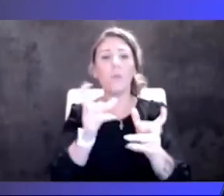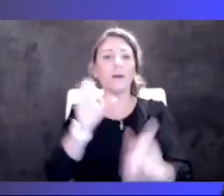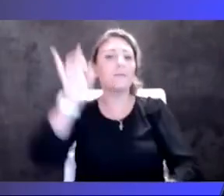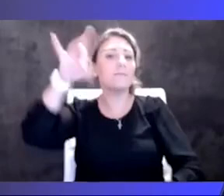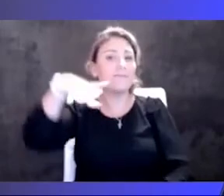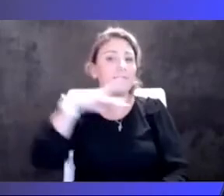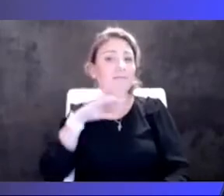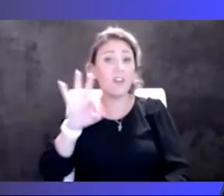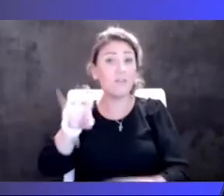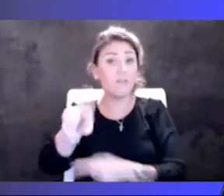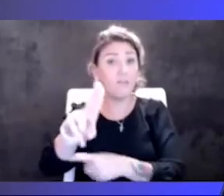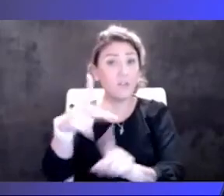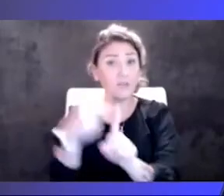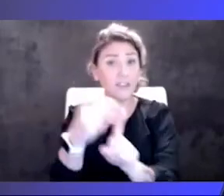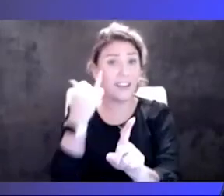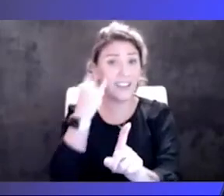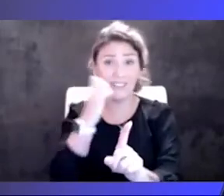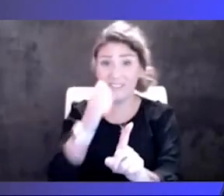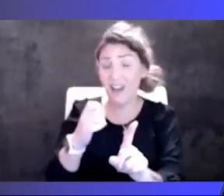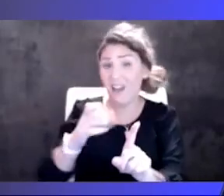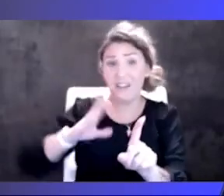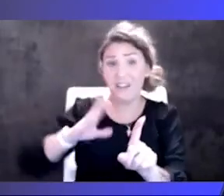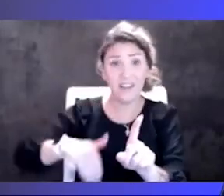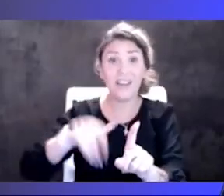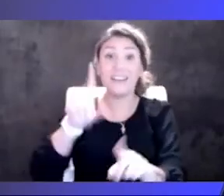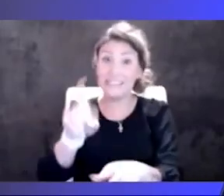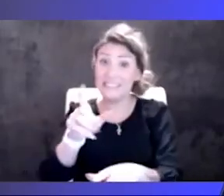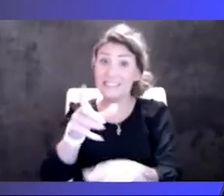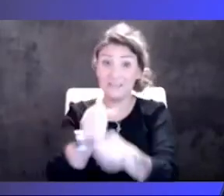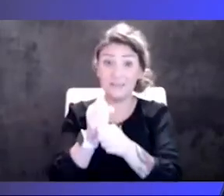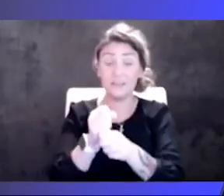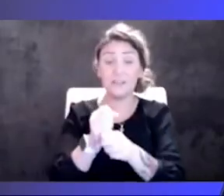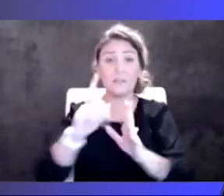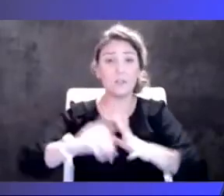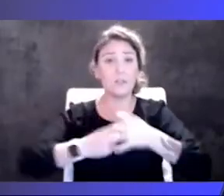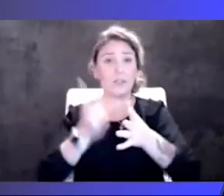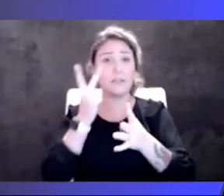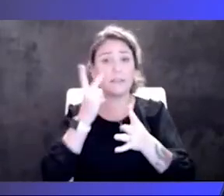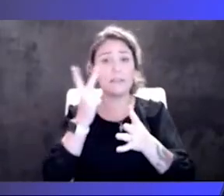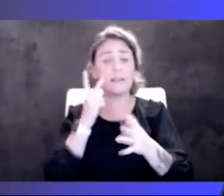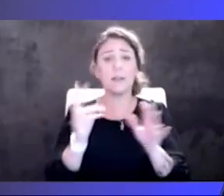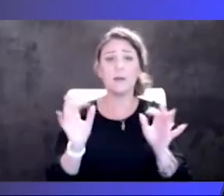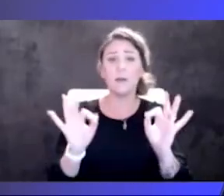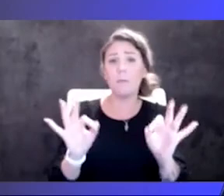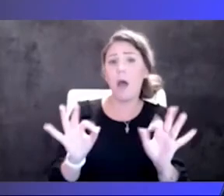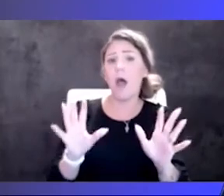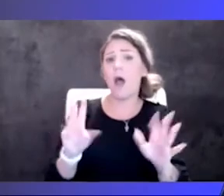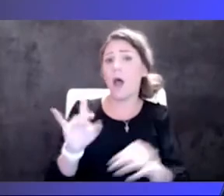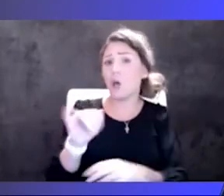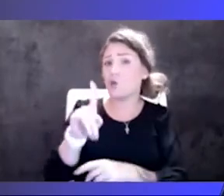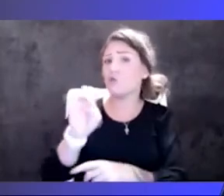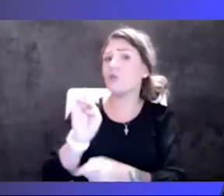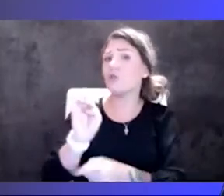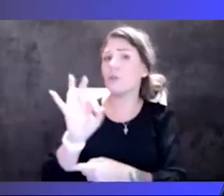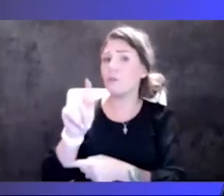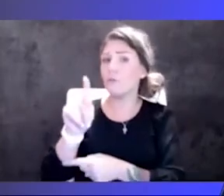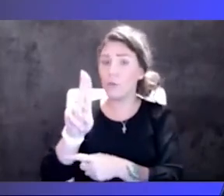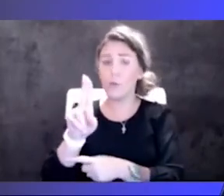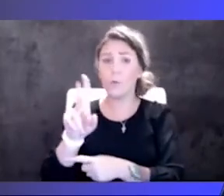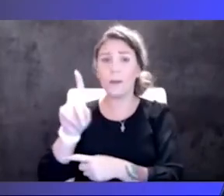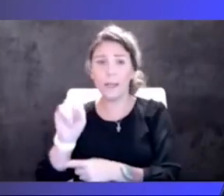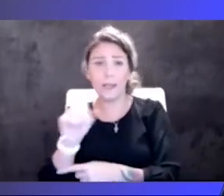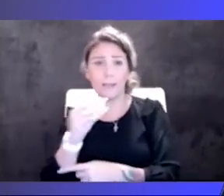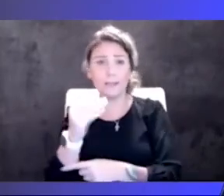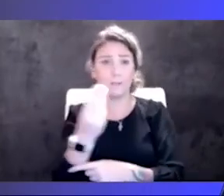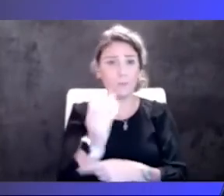shot. If you haven't gotten it yet, um, we, we are starting to see some moderate flu activity in Kansas and Missouri. It's very early in the flu